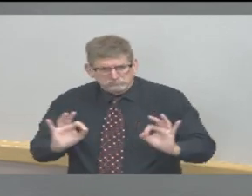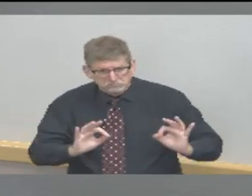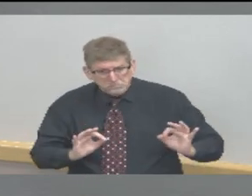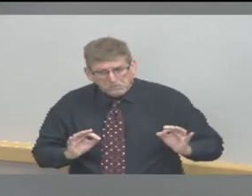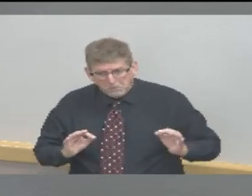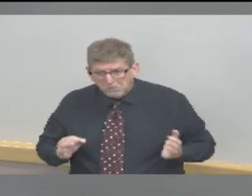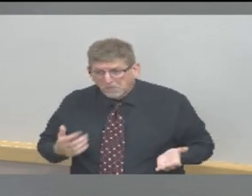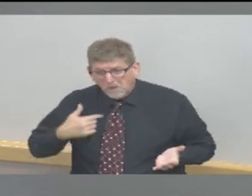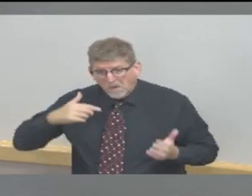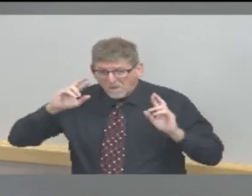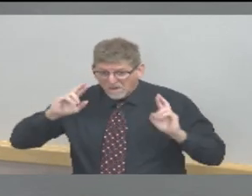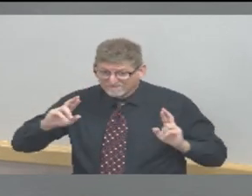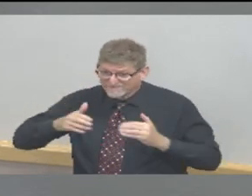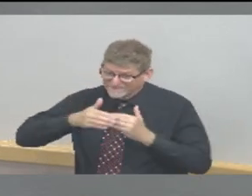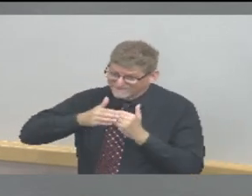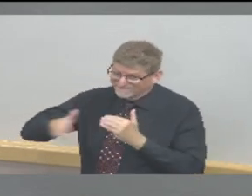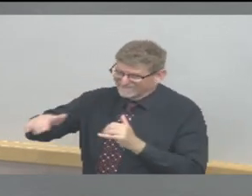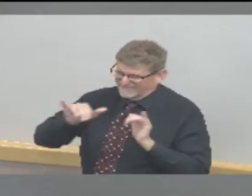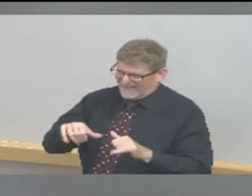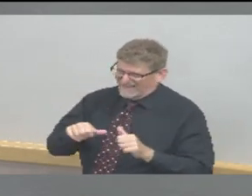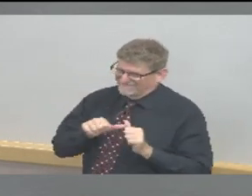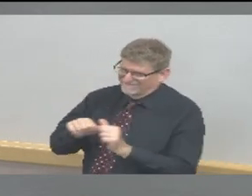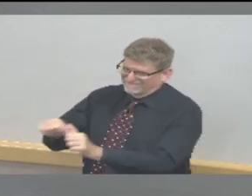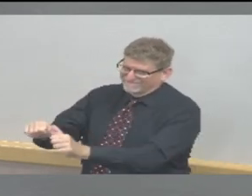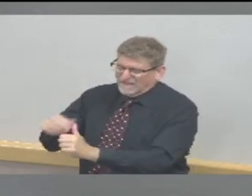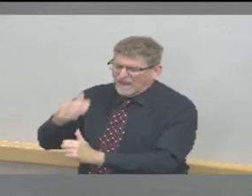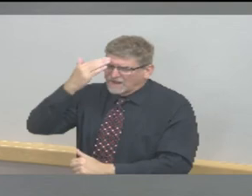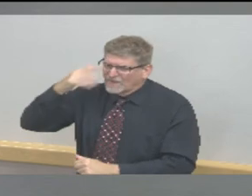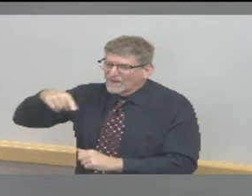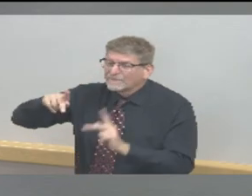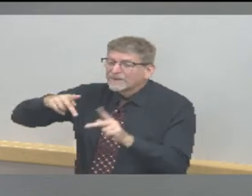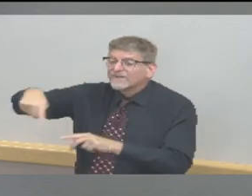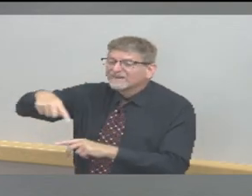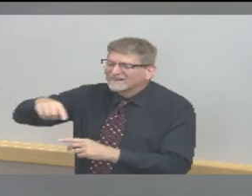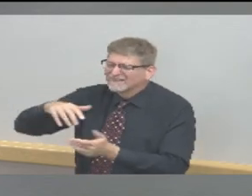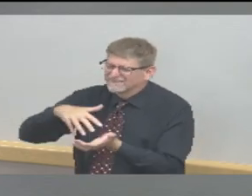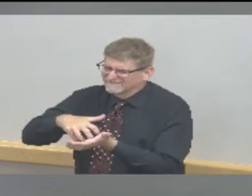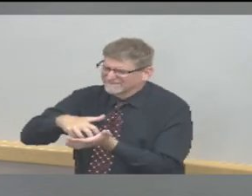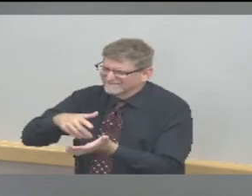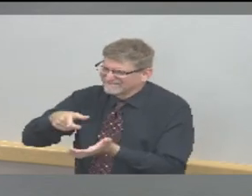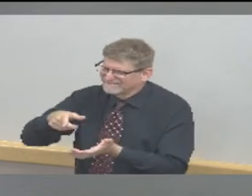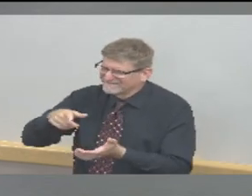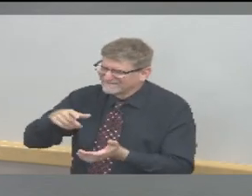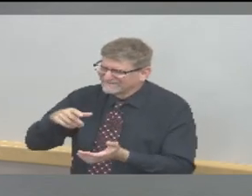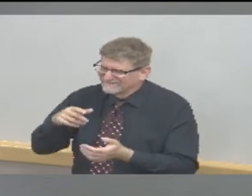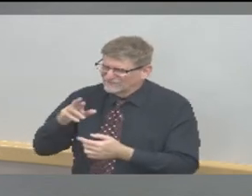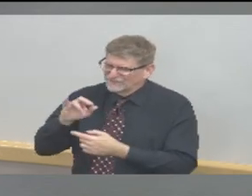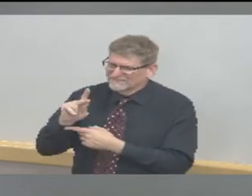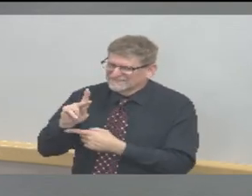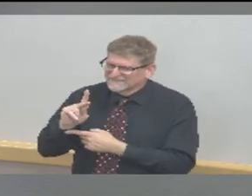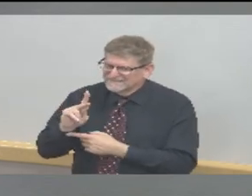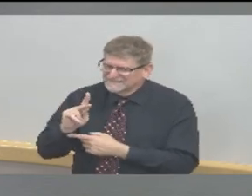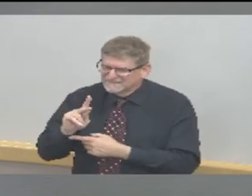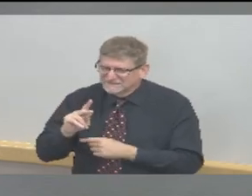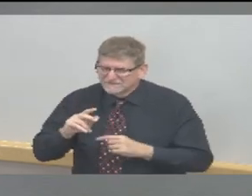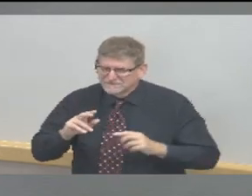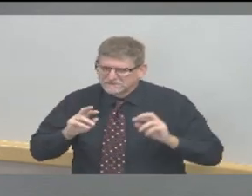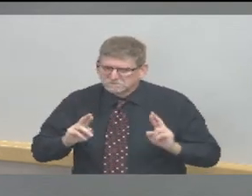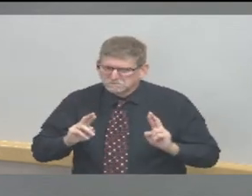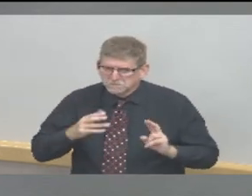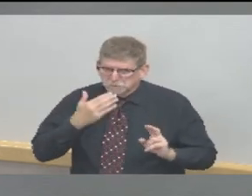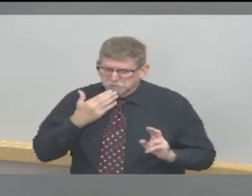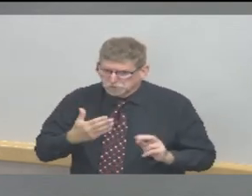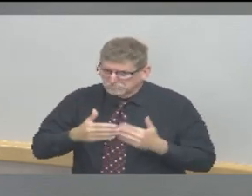That's obviously a vulnerable population, and we are hopeful that that trend will continue.